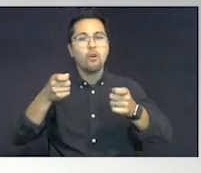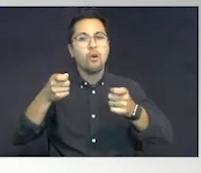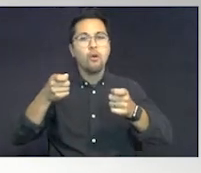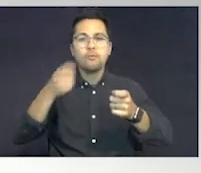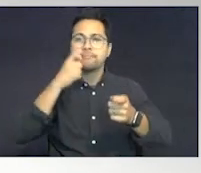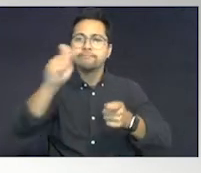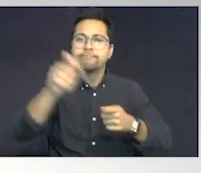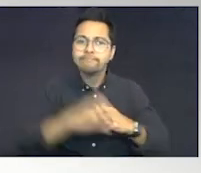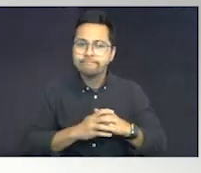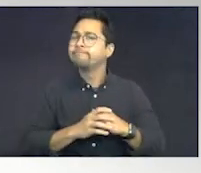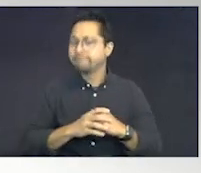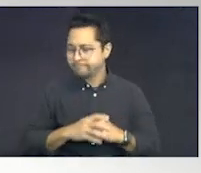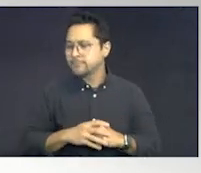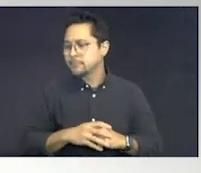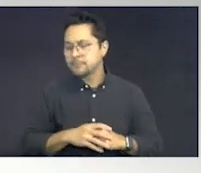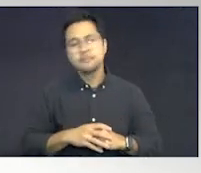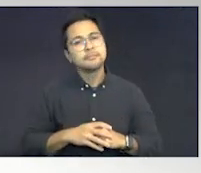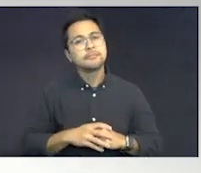Think about that.